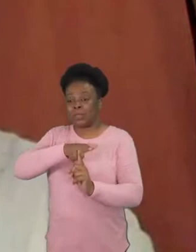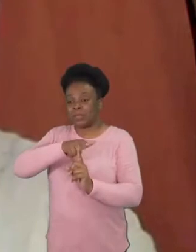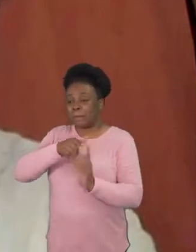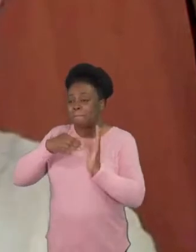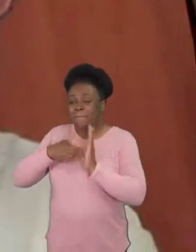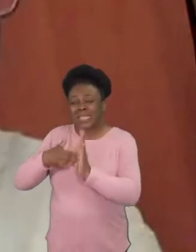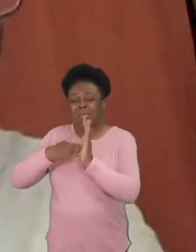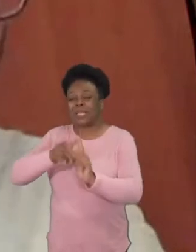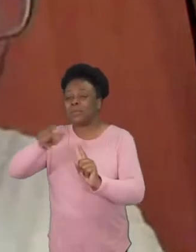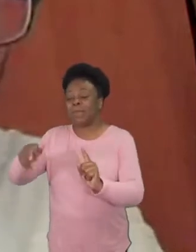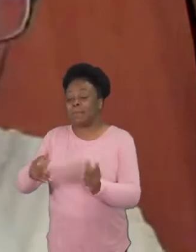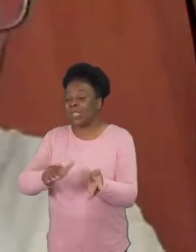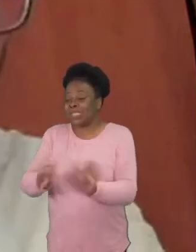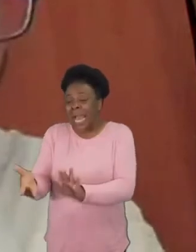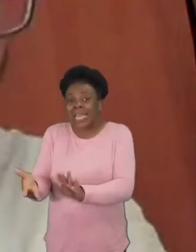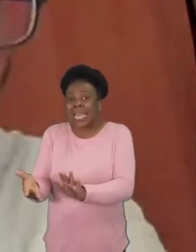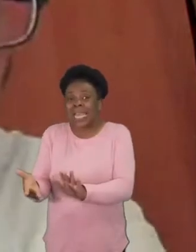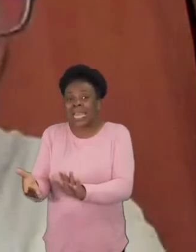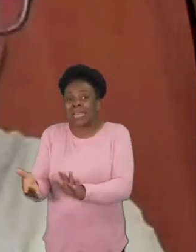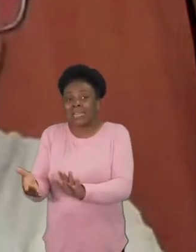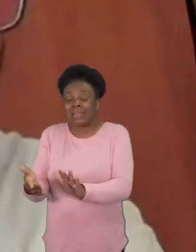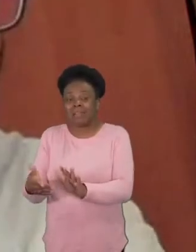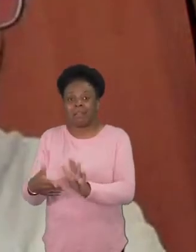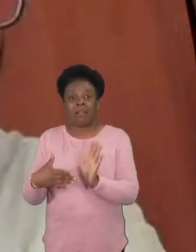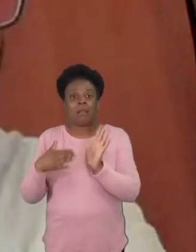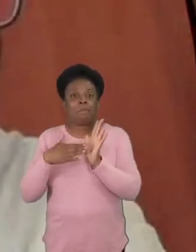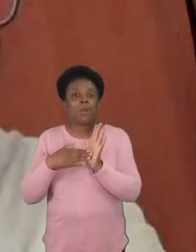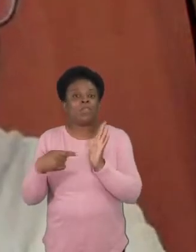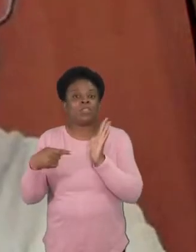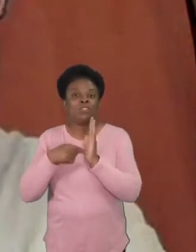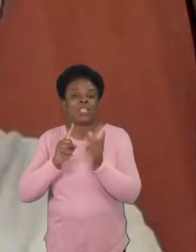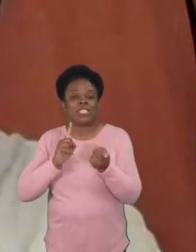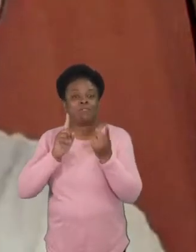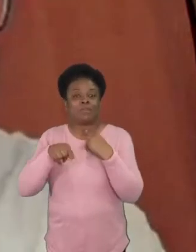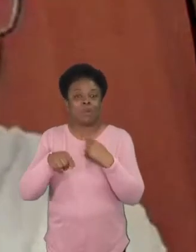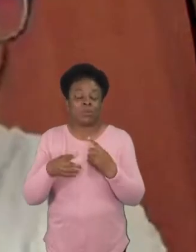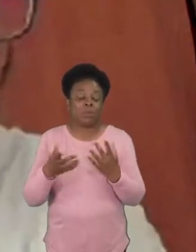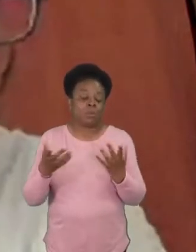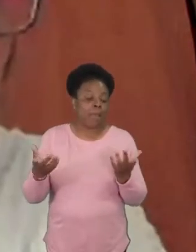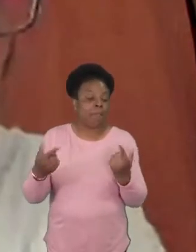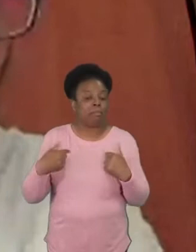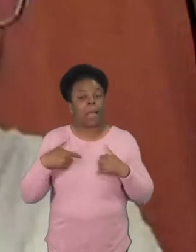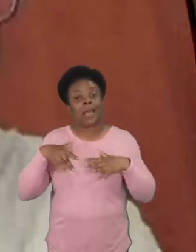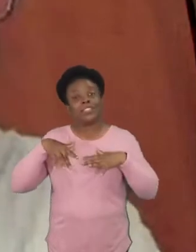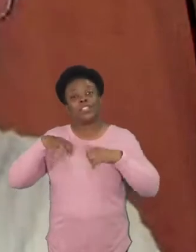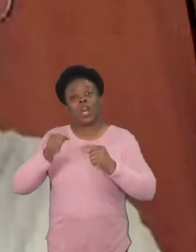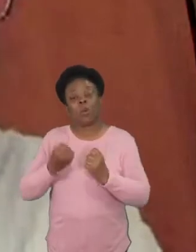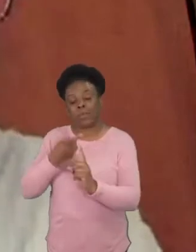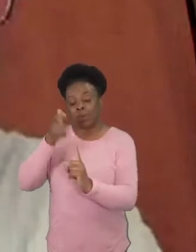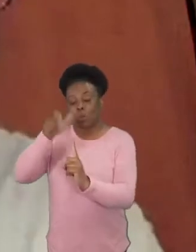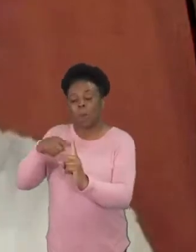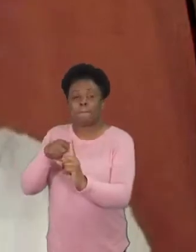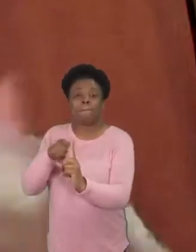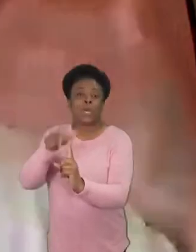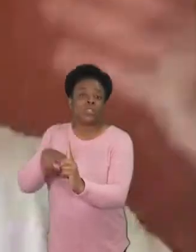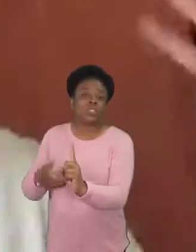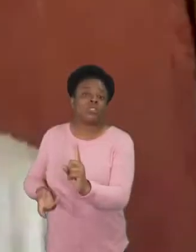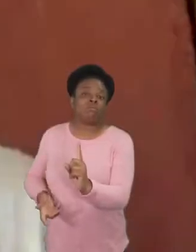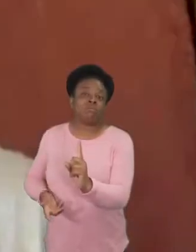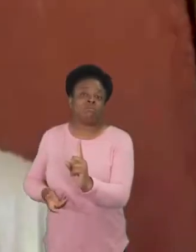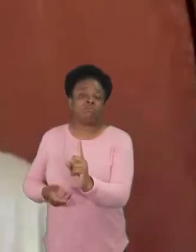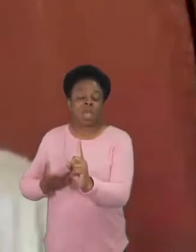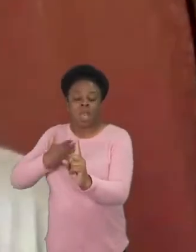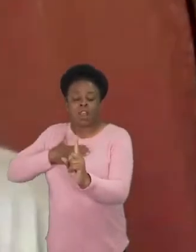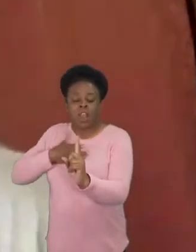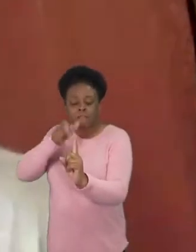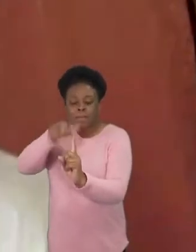i started with one person and we try to love one person well and everything is sort